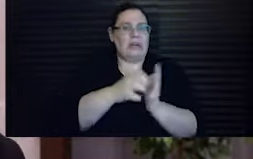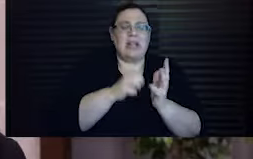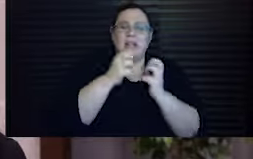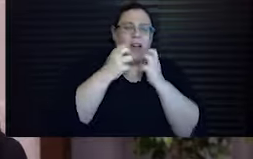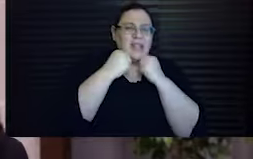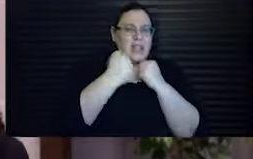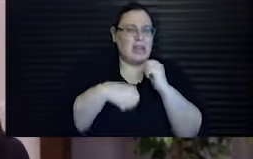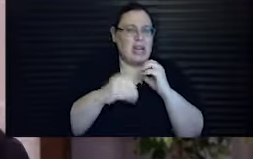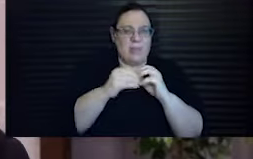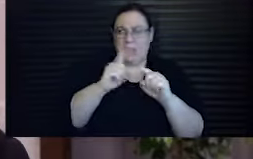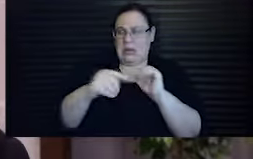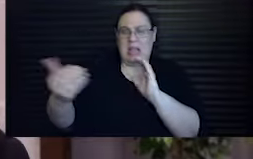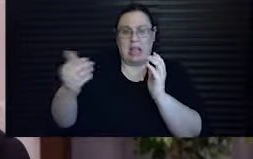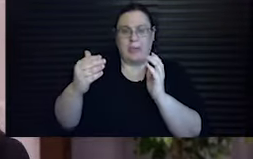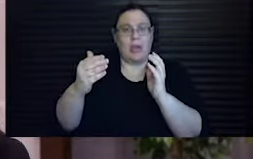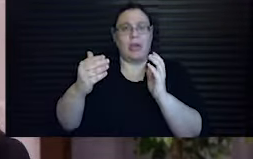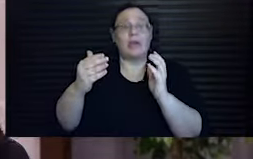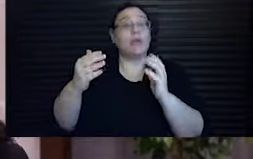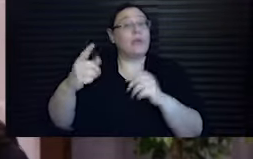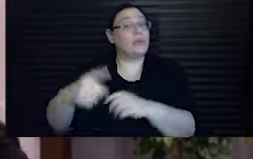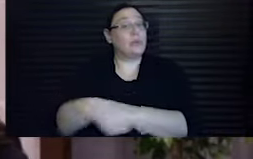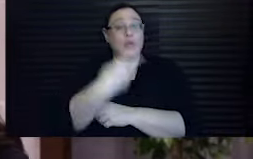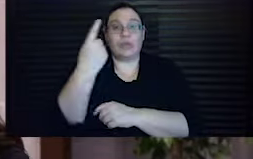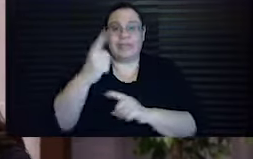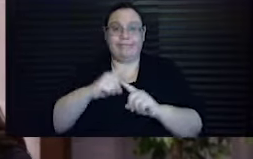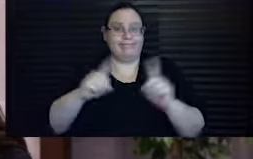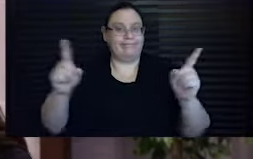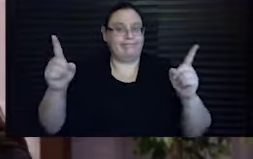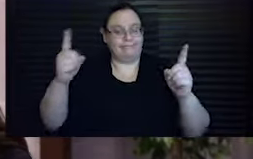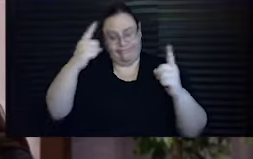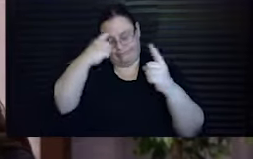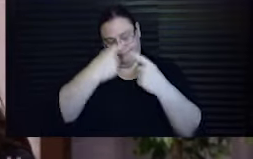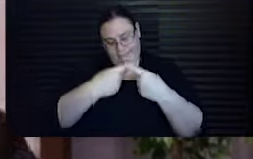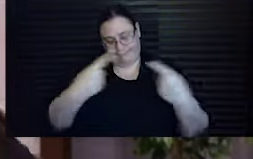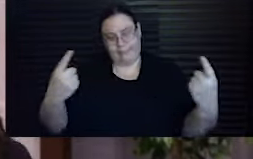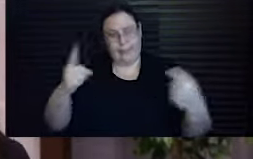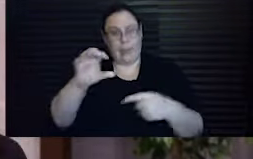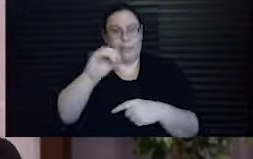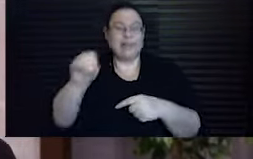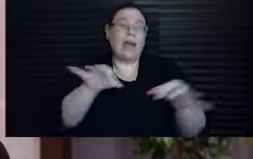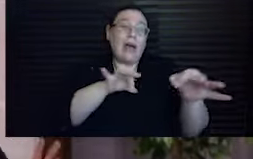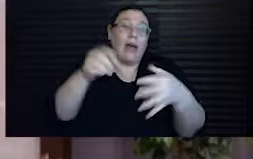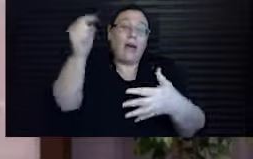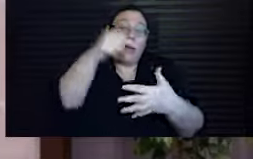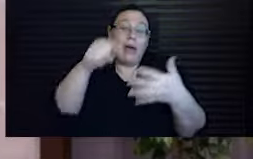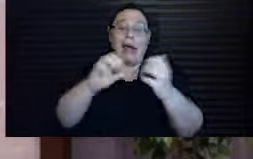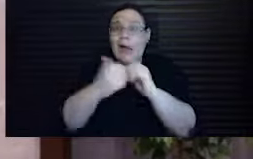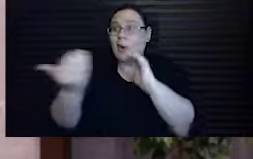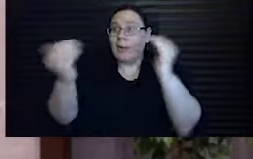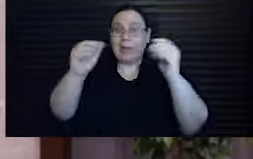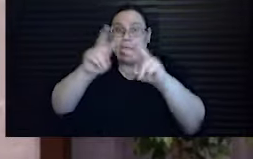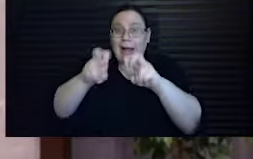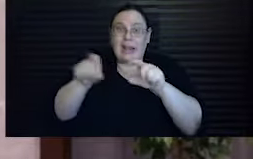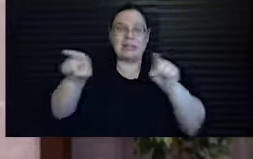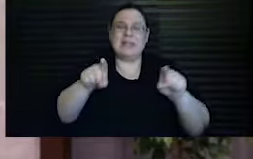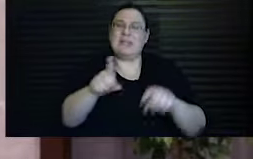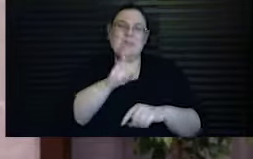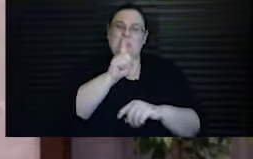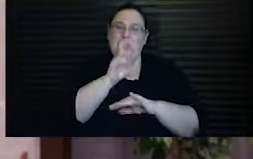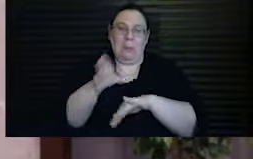text. And now I really see the opposite. So I'm going to spare you the details of the comparative analysis.